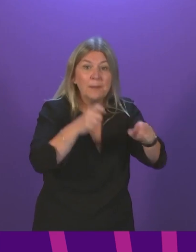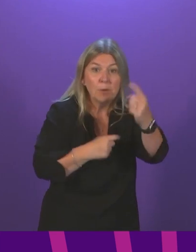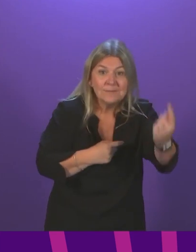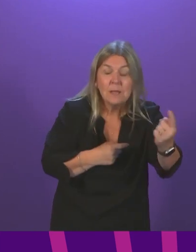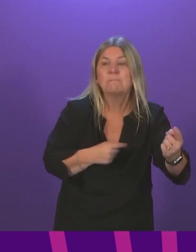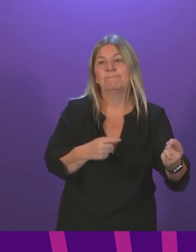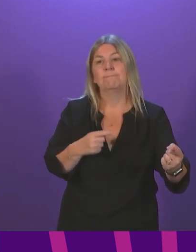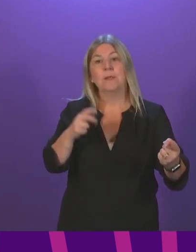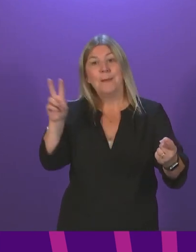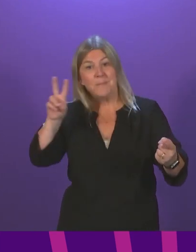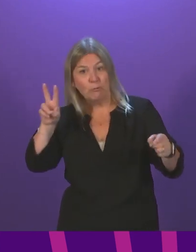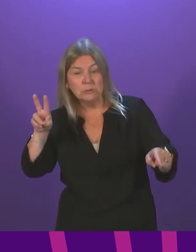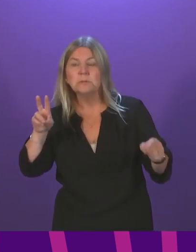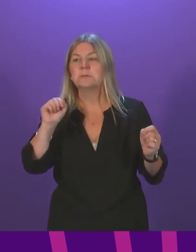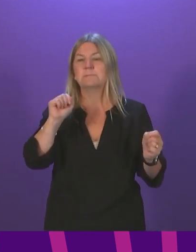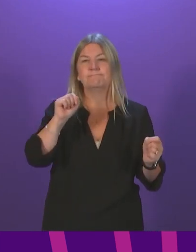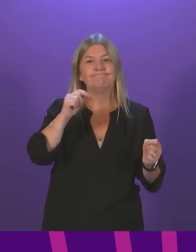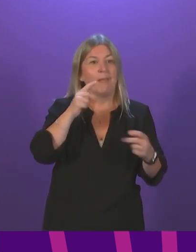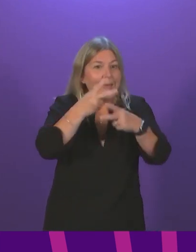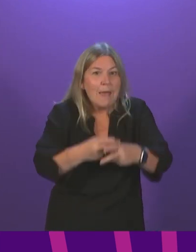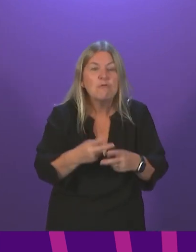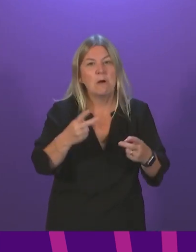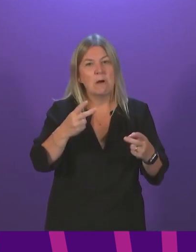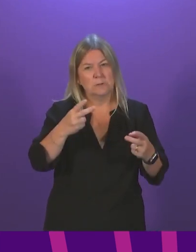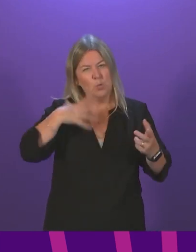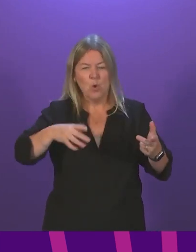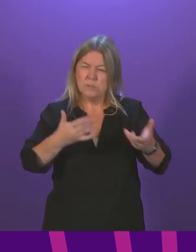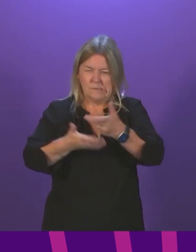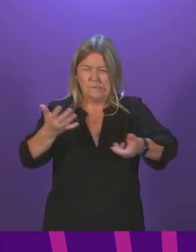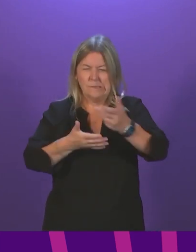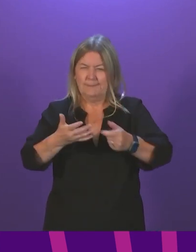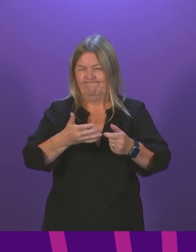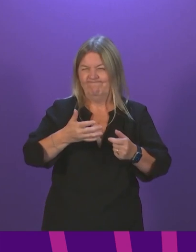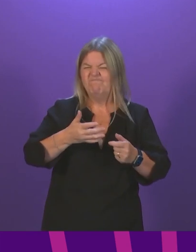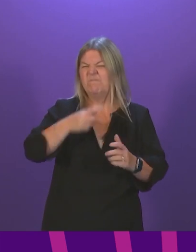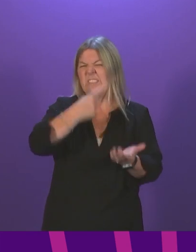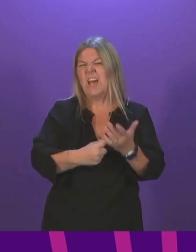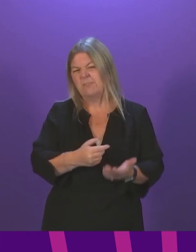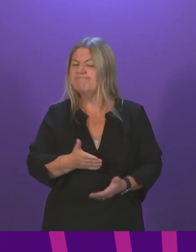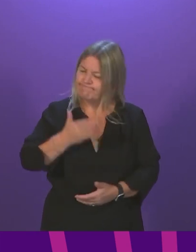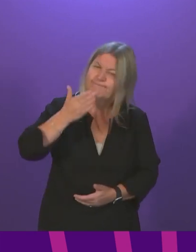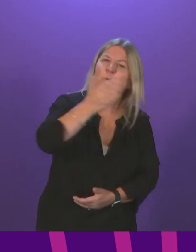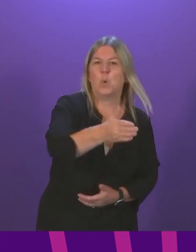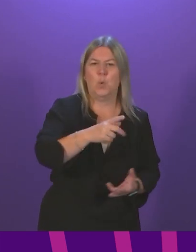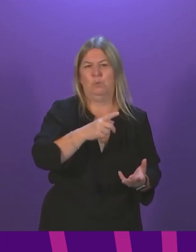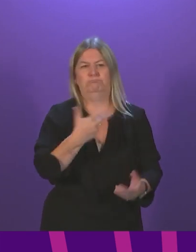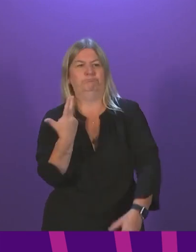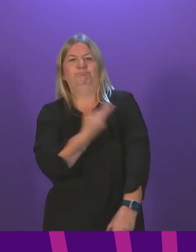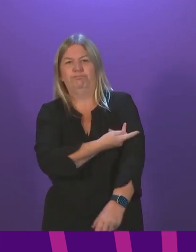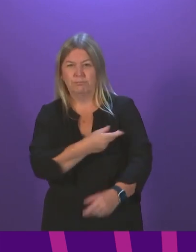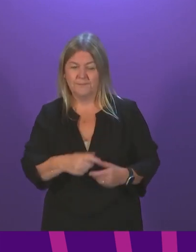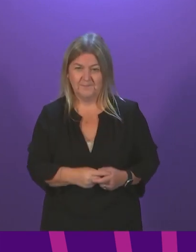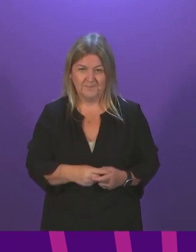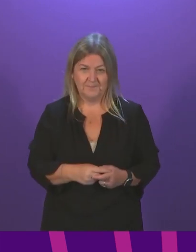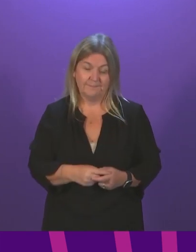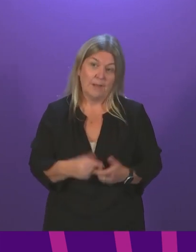want to consider before making an informed choice. So that is why there are a few days before vaccination will start. But I think most reasonable people, which